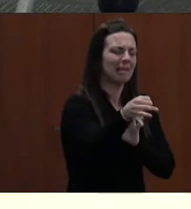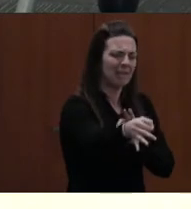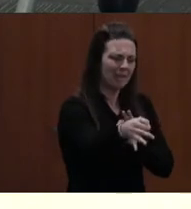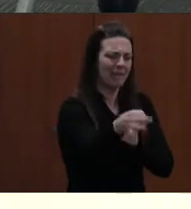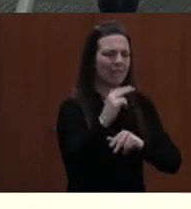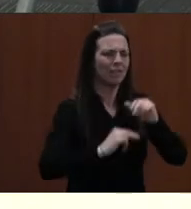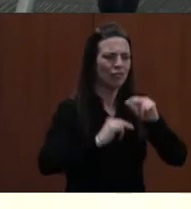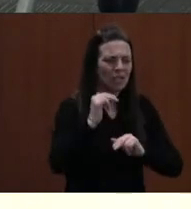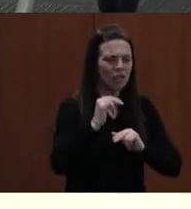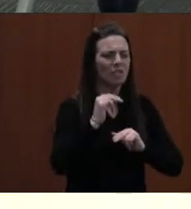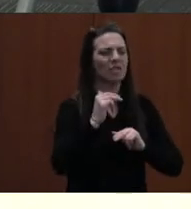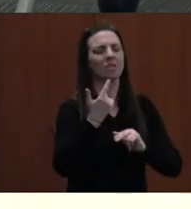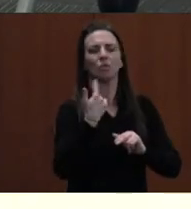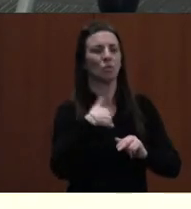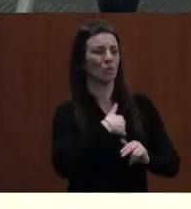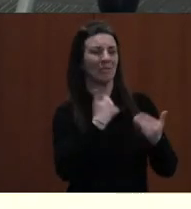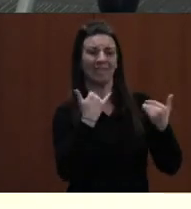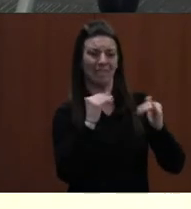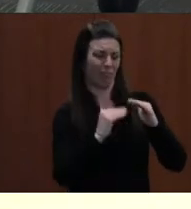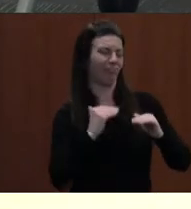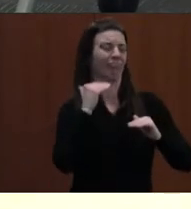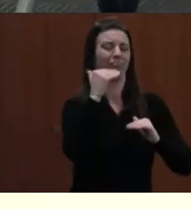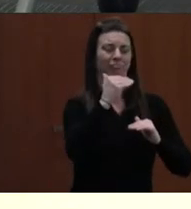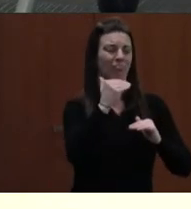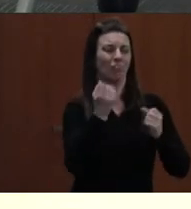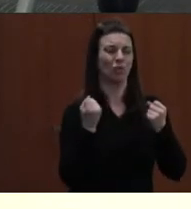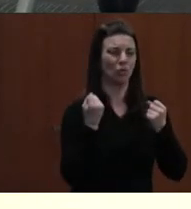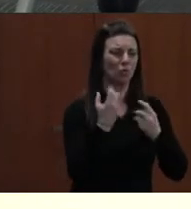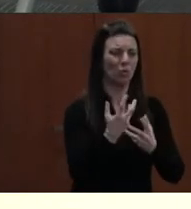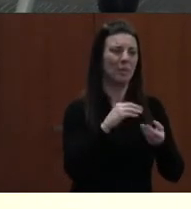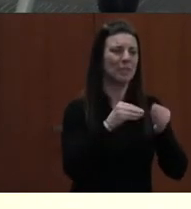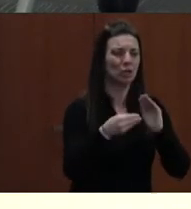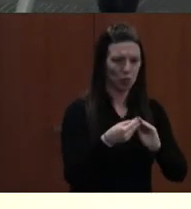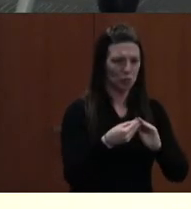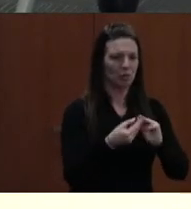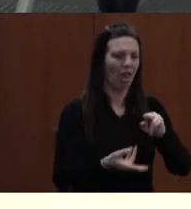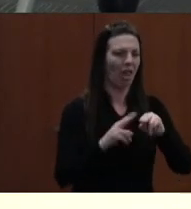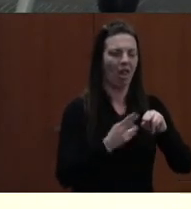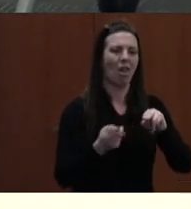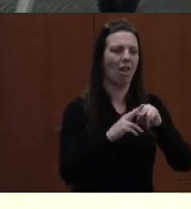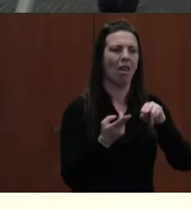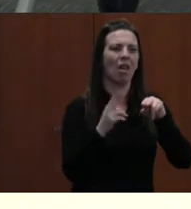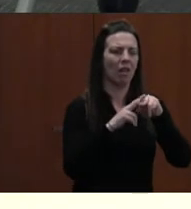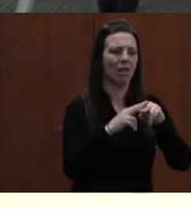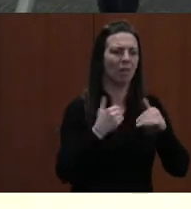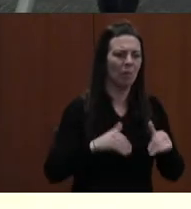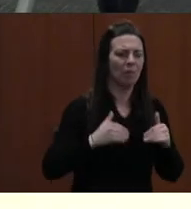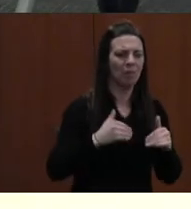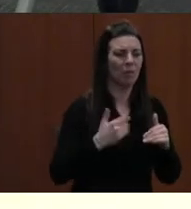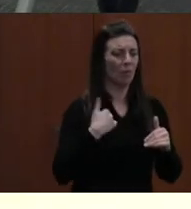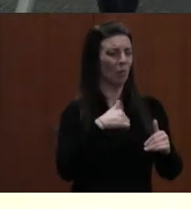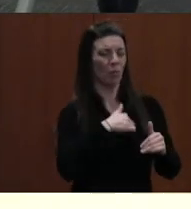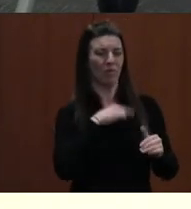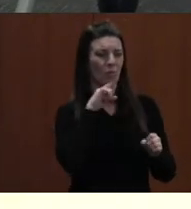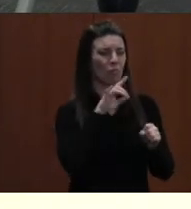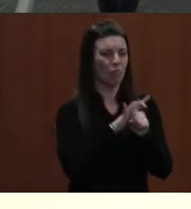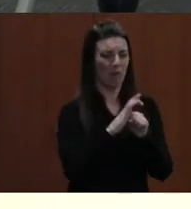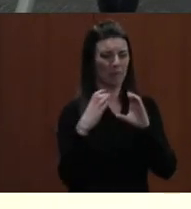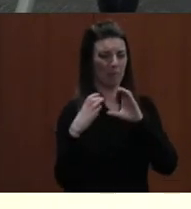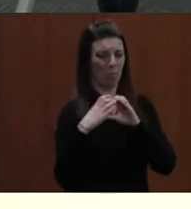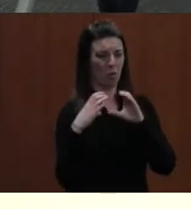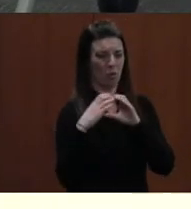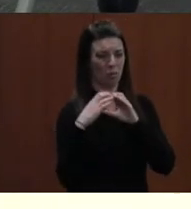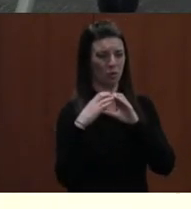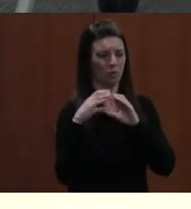be overbuilding capacity, and the building continues to decay at an alarming rate. Although we have been promised portables for many years prior to the pandemic,